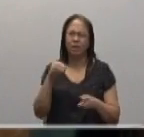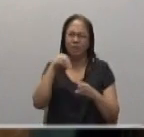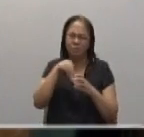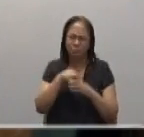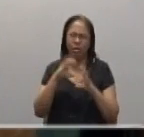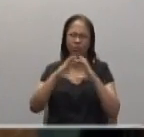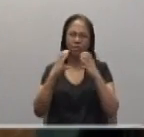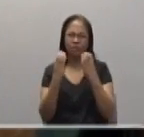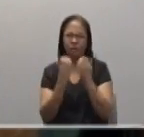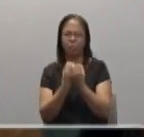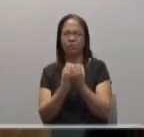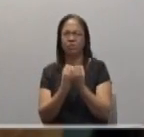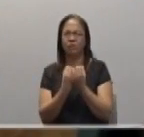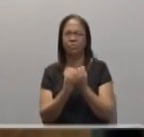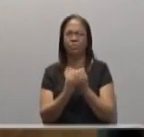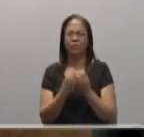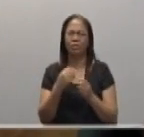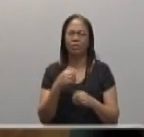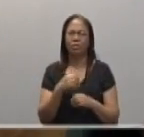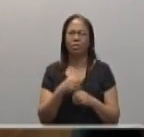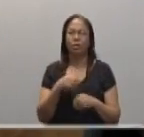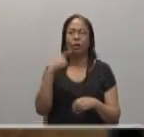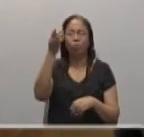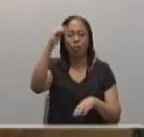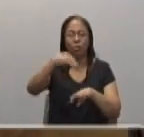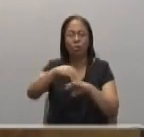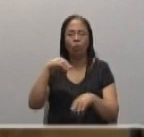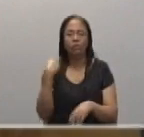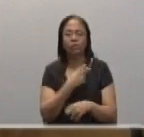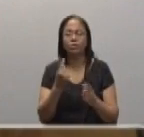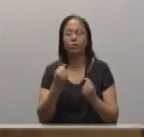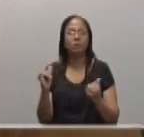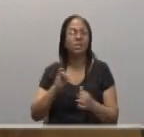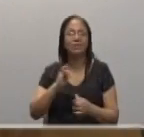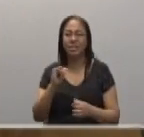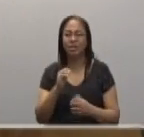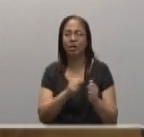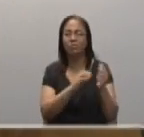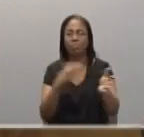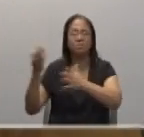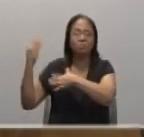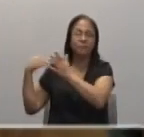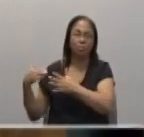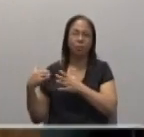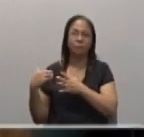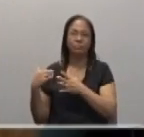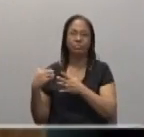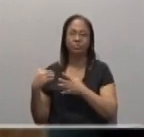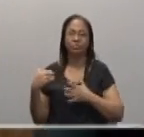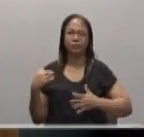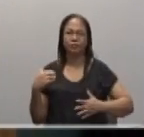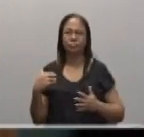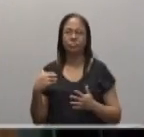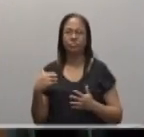community, of Christian community, what are called to do. Dear brothers and we are not called to entertain people, you know.